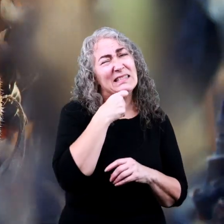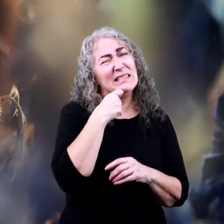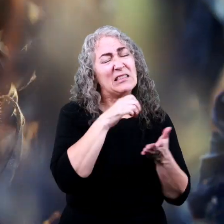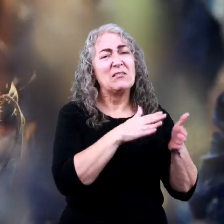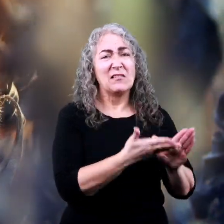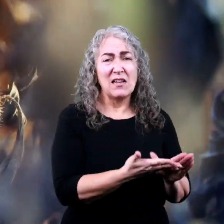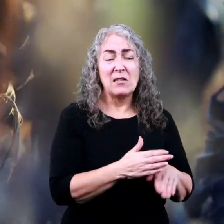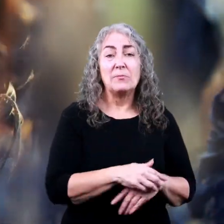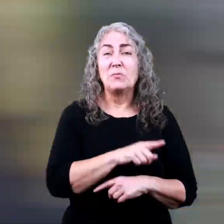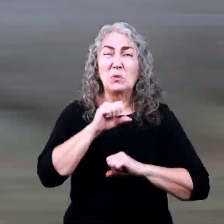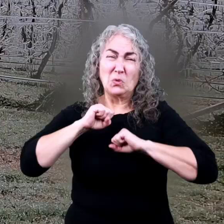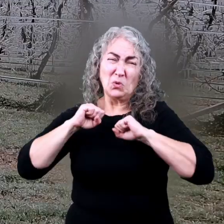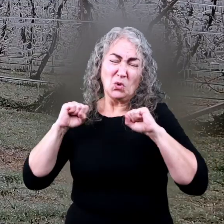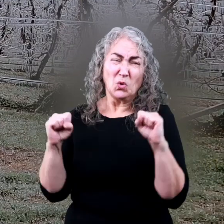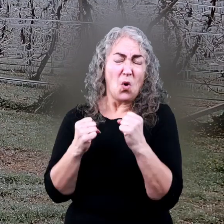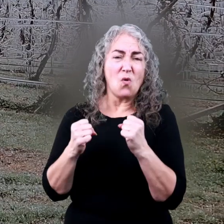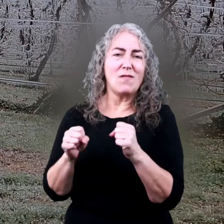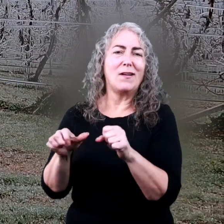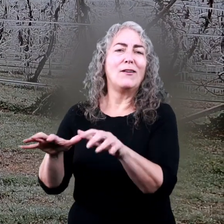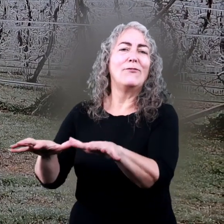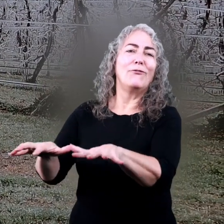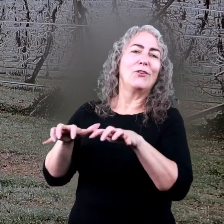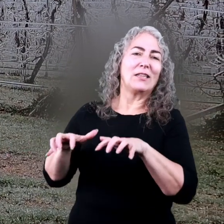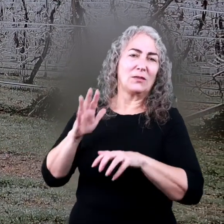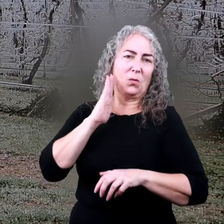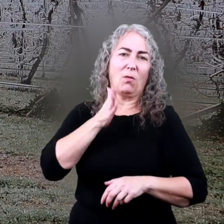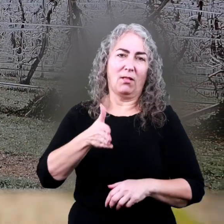is too cold, they will freeze.